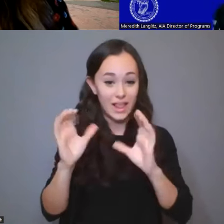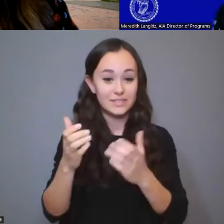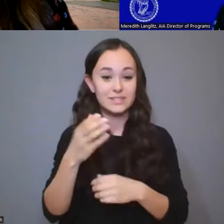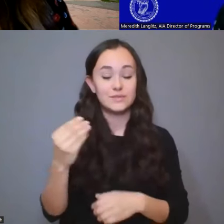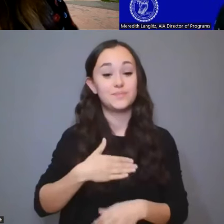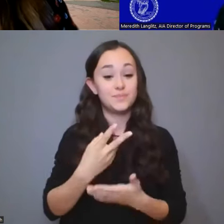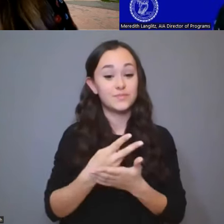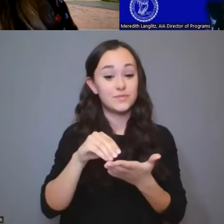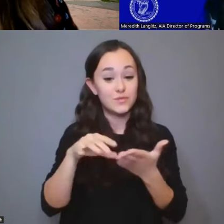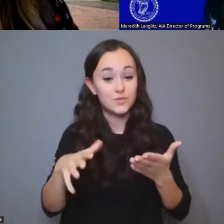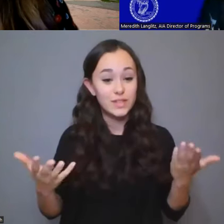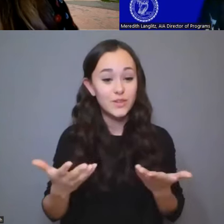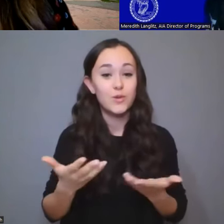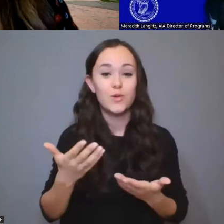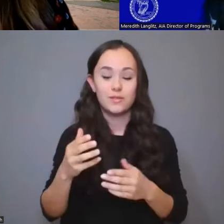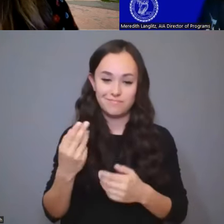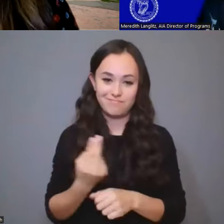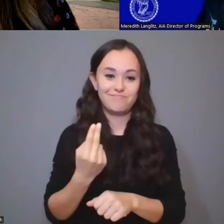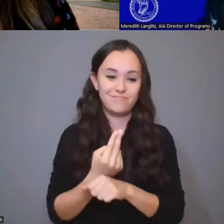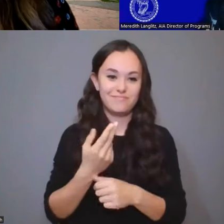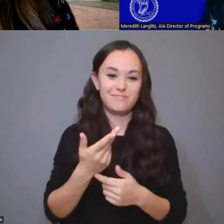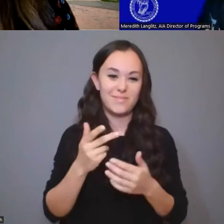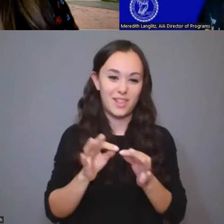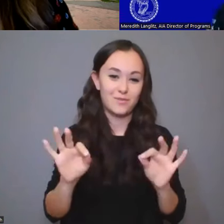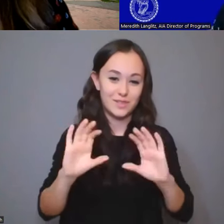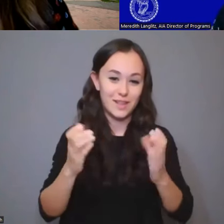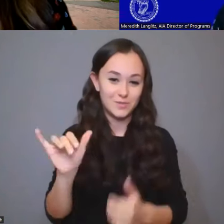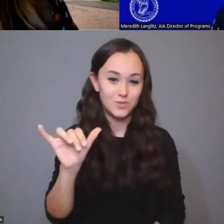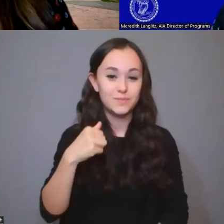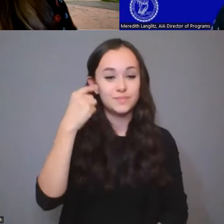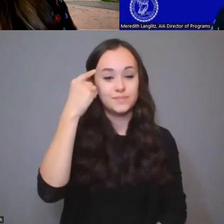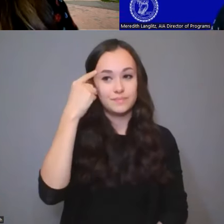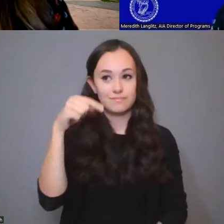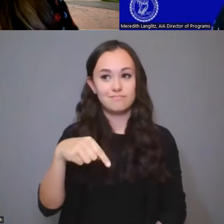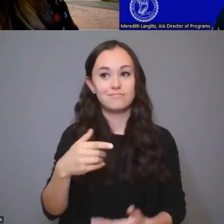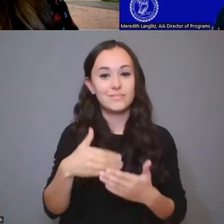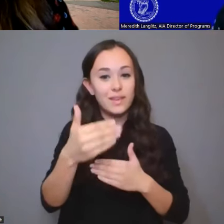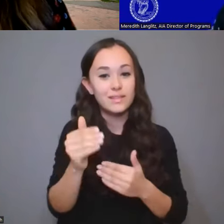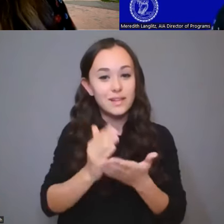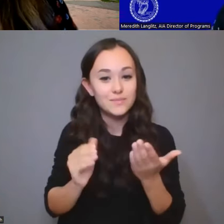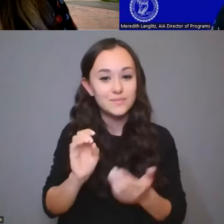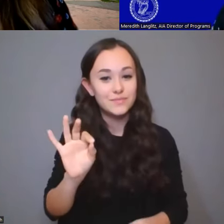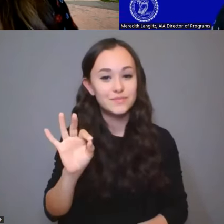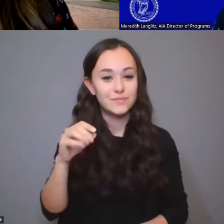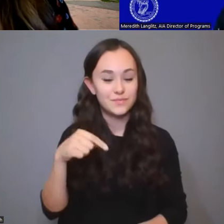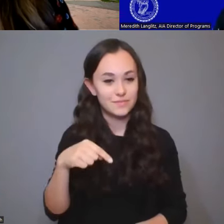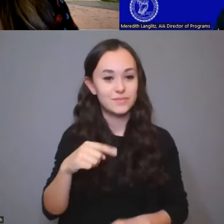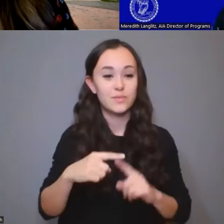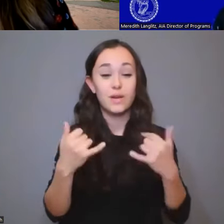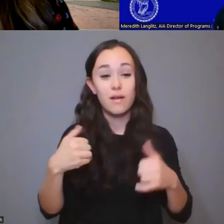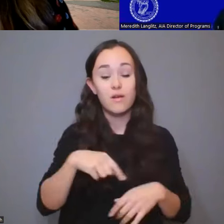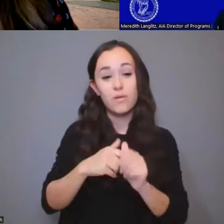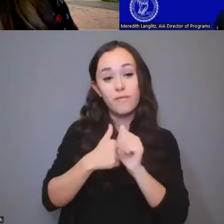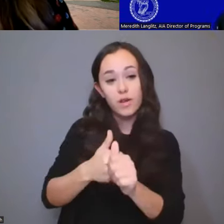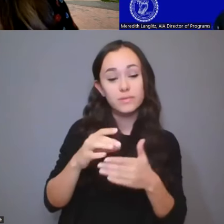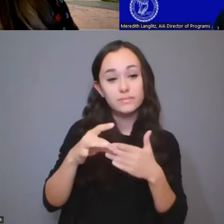also doing language classes. I imagine this is kind of like the next element of the work that we're doing. Right now, though, we're following the lead from the Grand